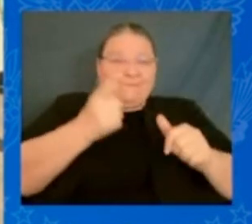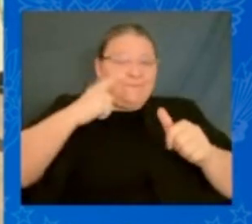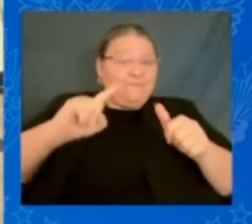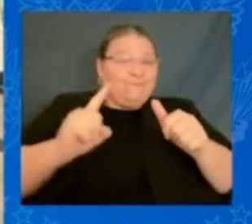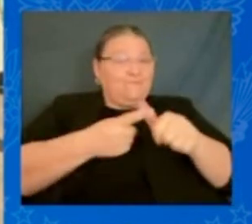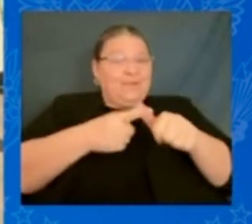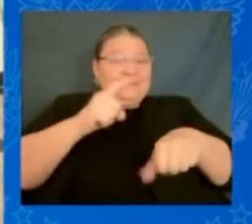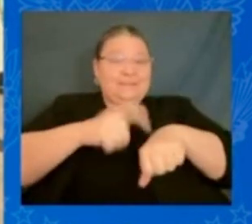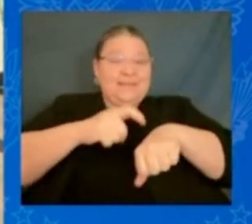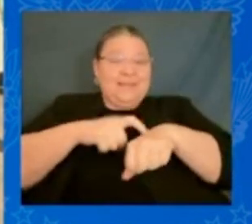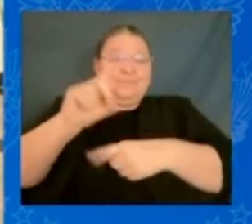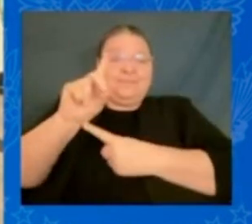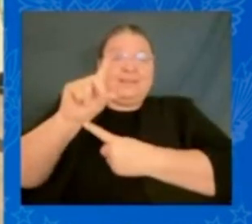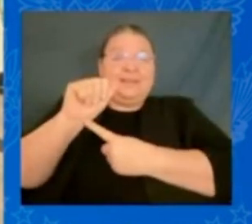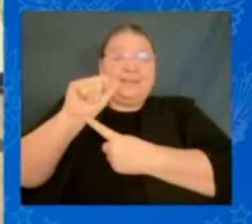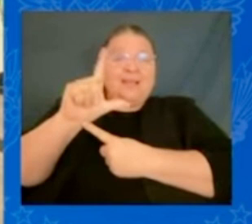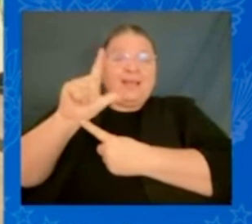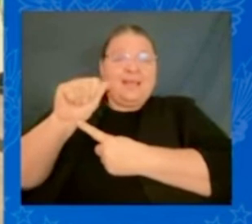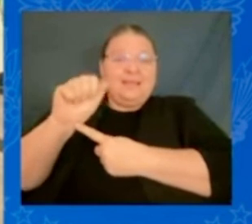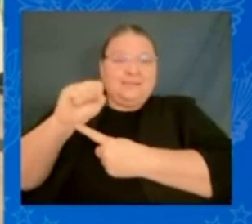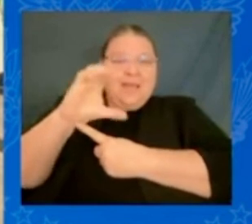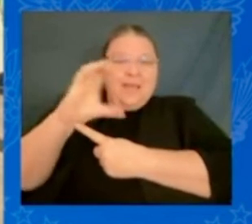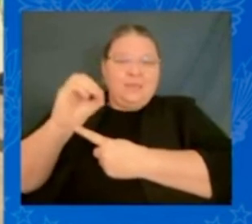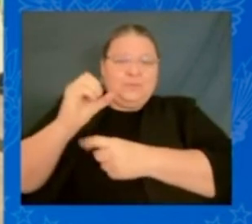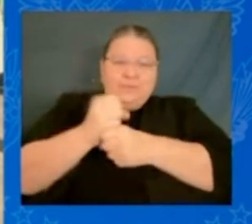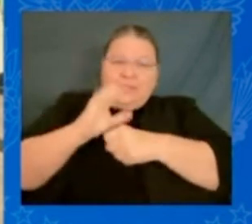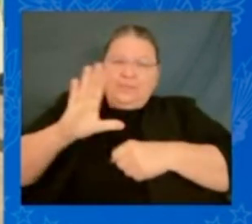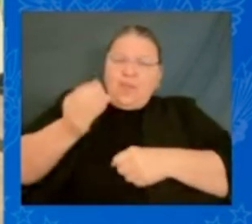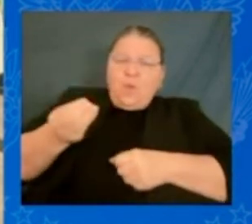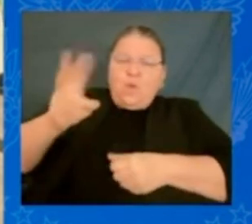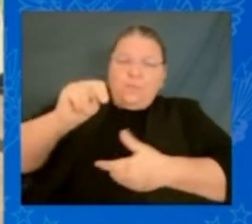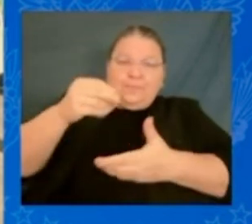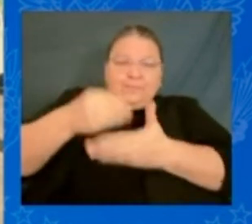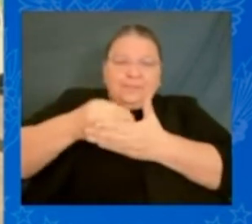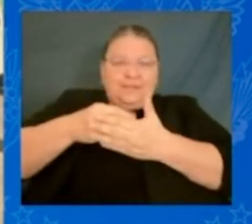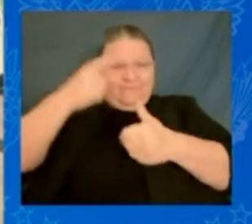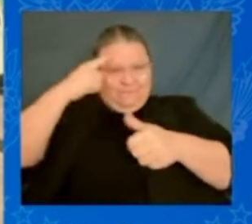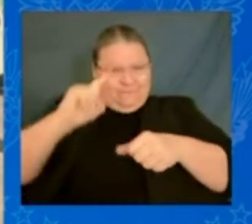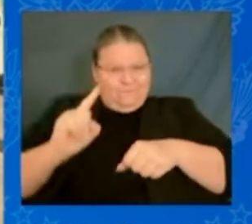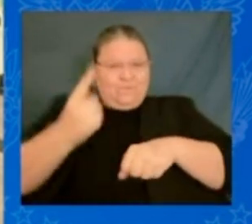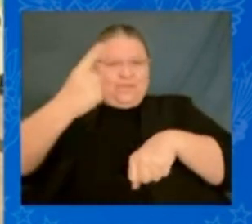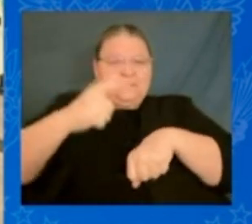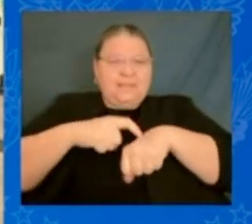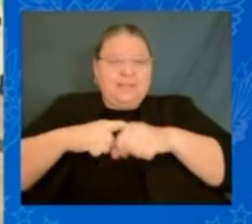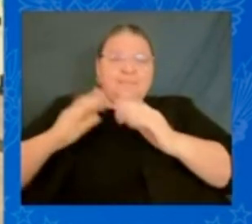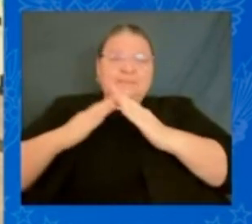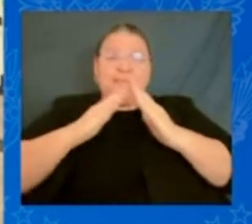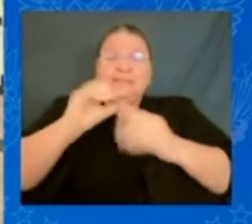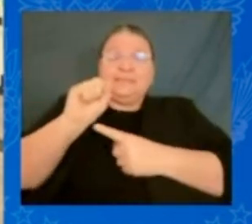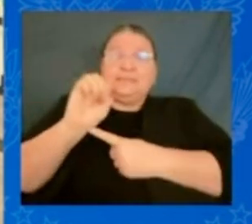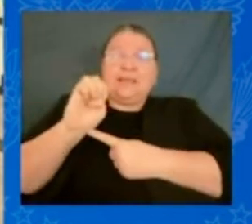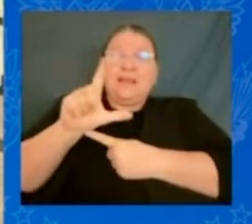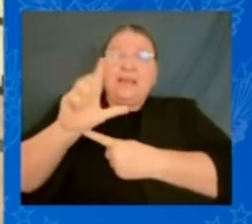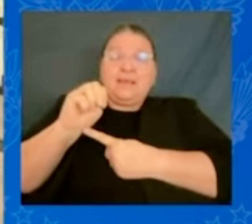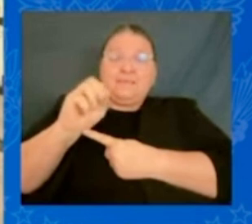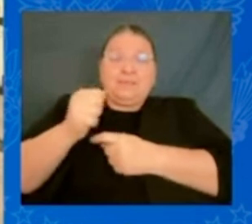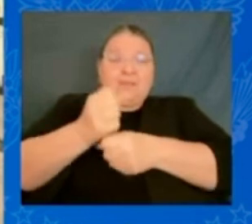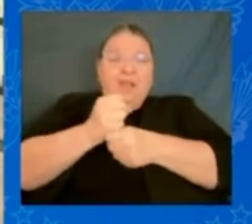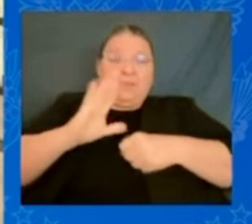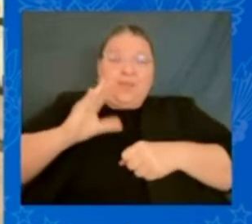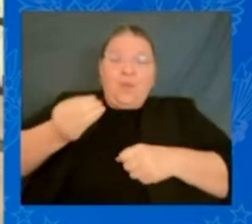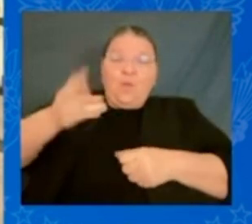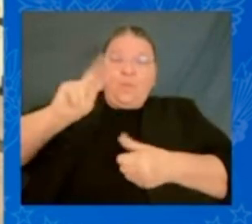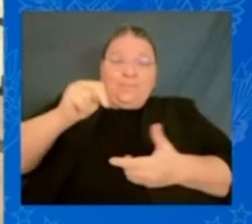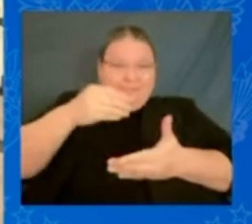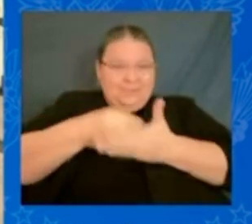for the first time the city of Selma got its own money but what we have to do is leverage these opportunities to make a